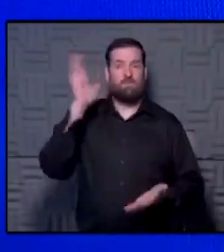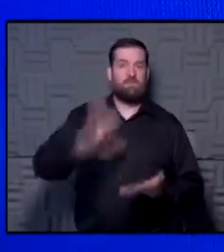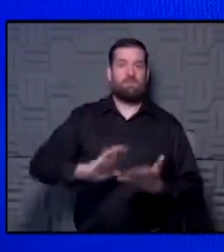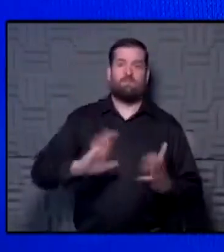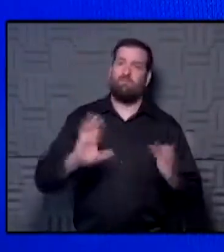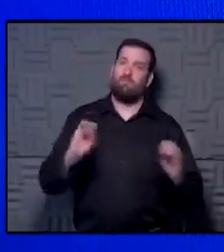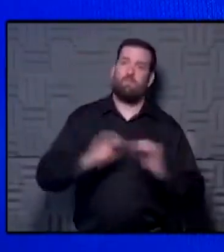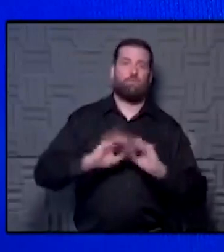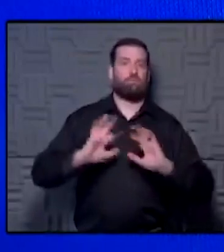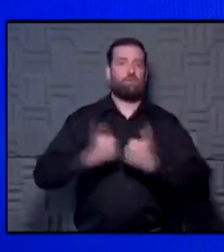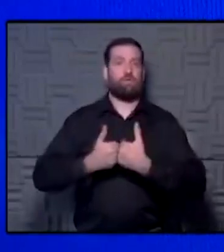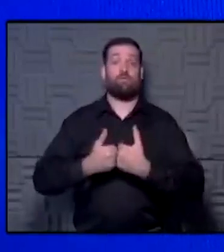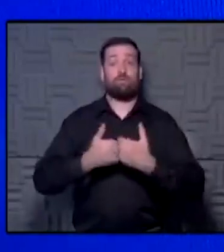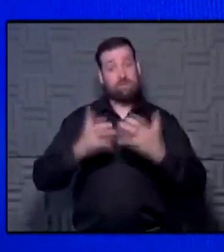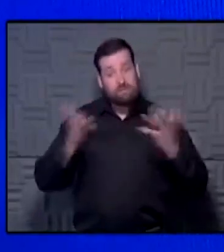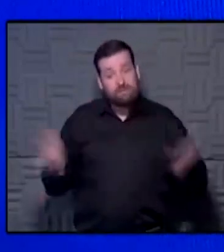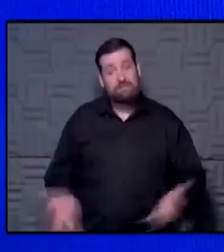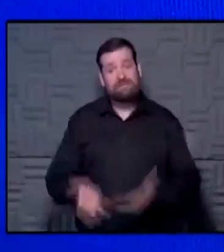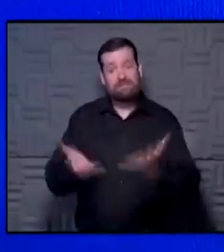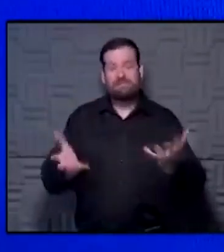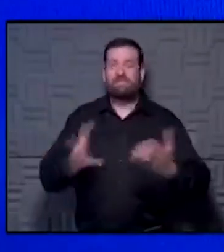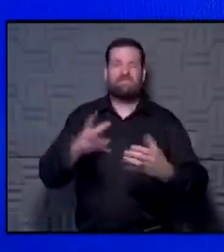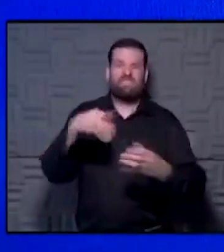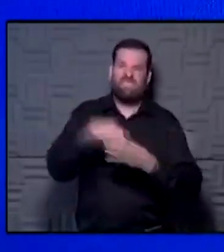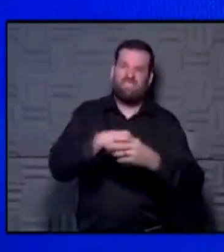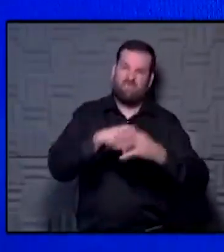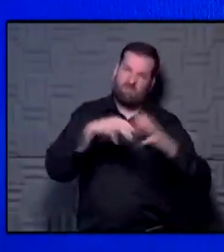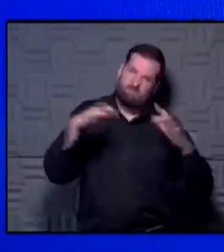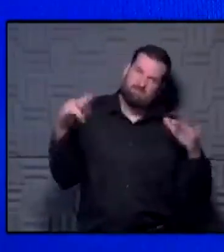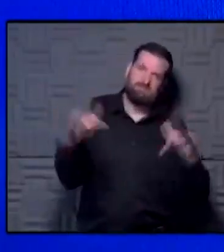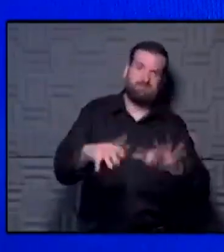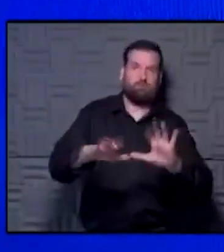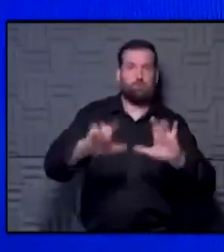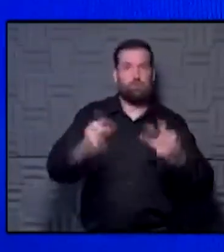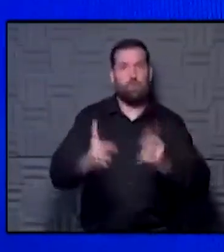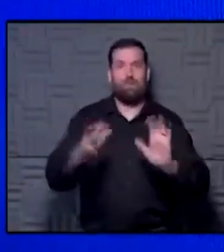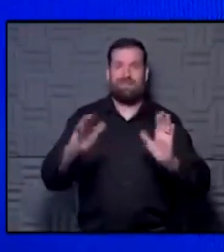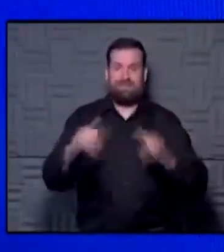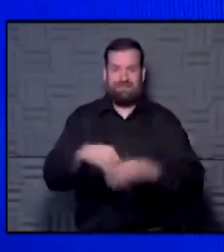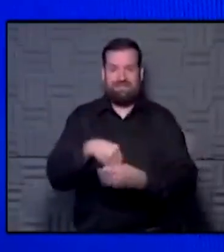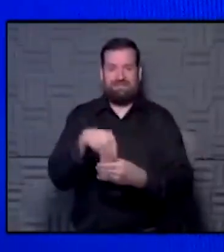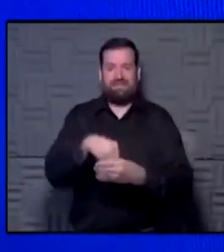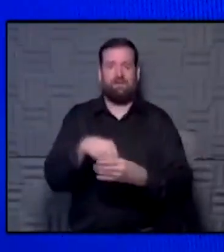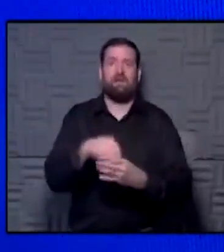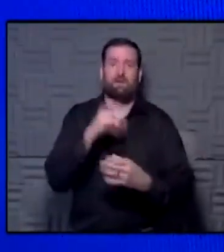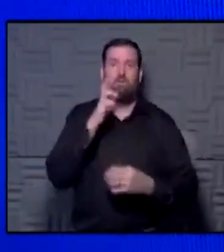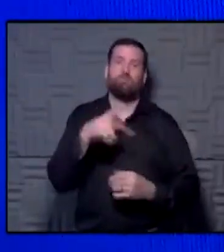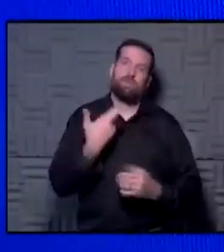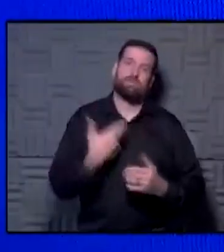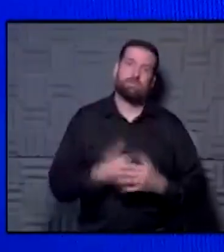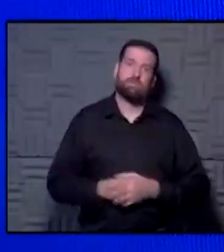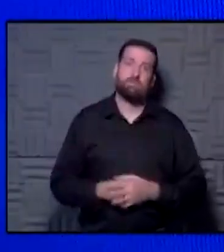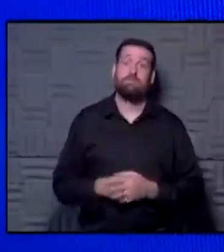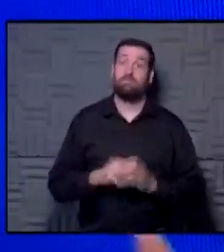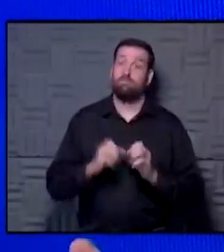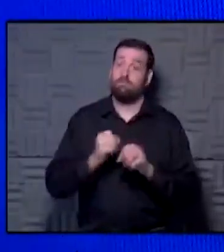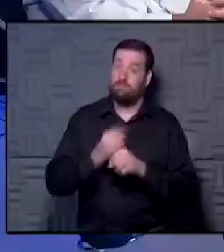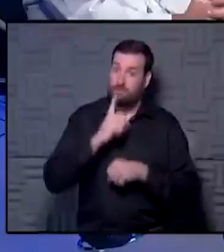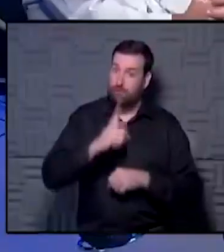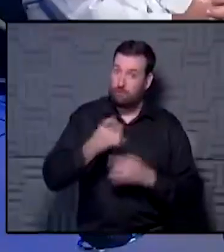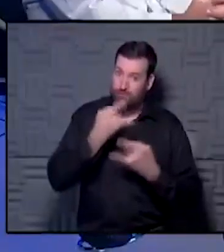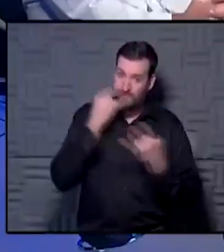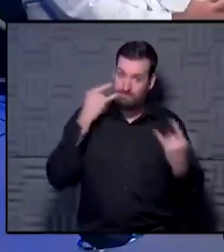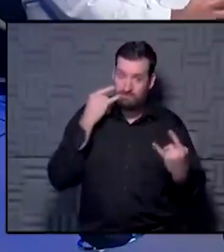challenge. You still have to encourage people, don't go into a lot of group settings inside because you're still going to be at risk. Make sure you wear a mask.